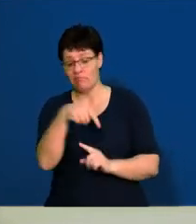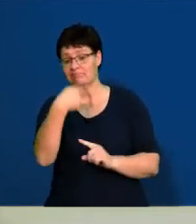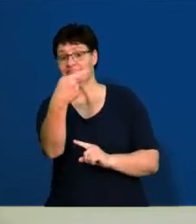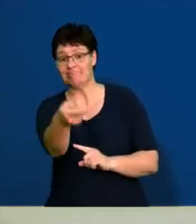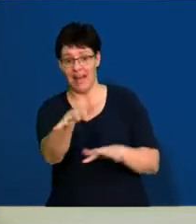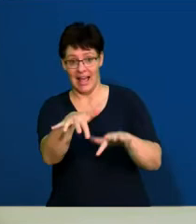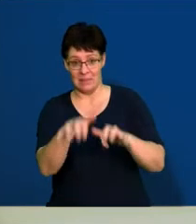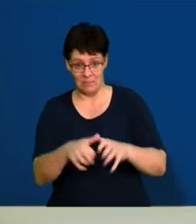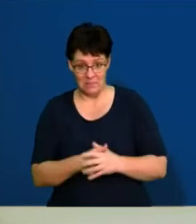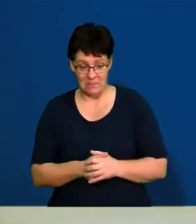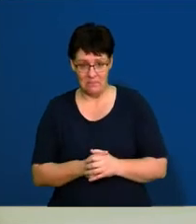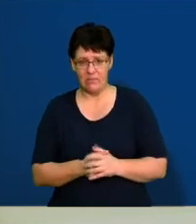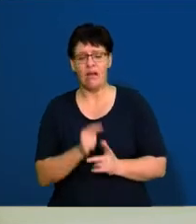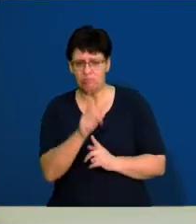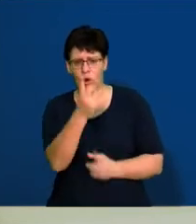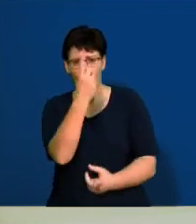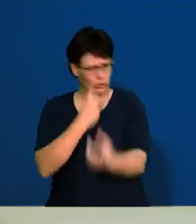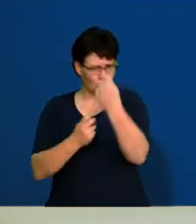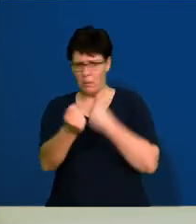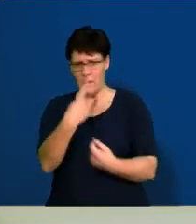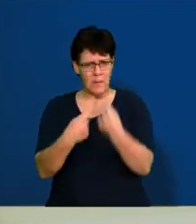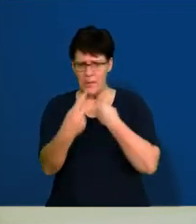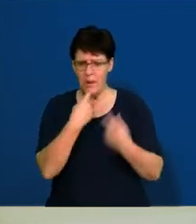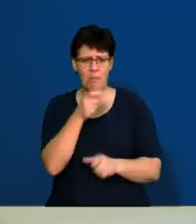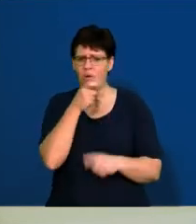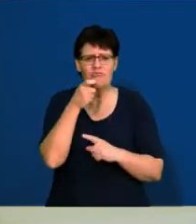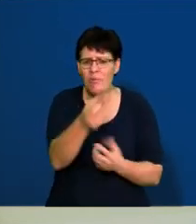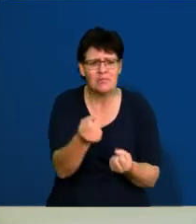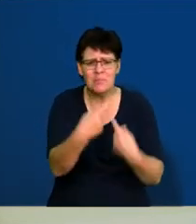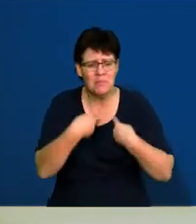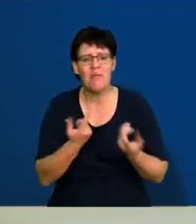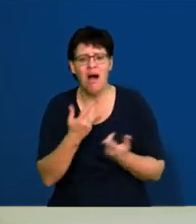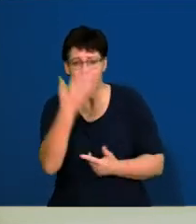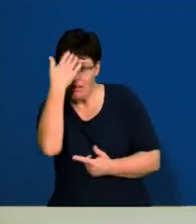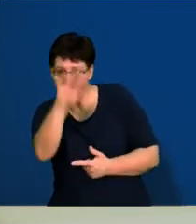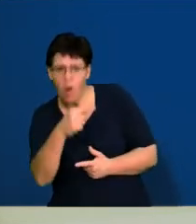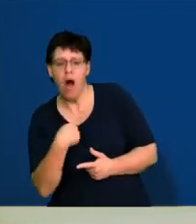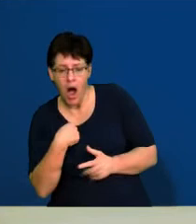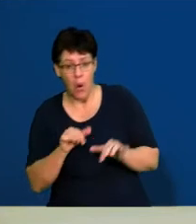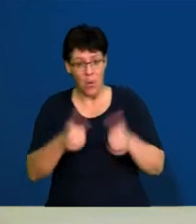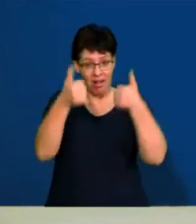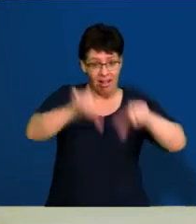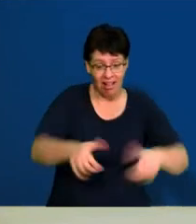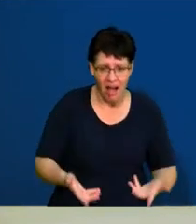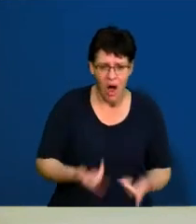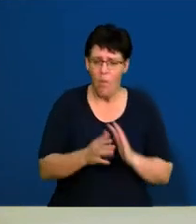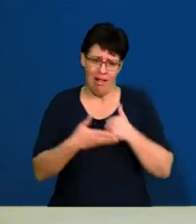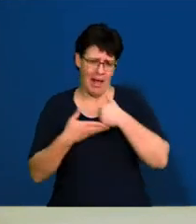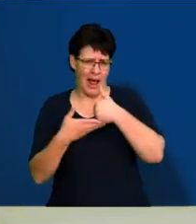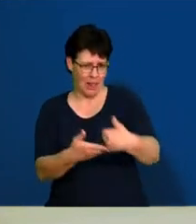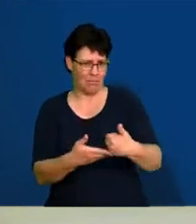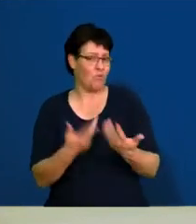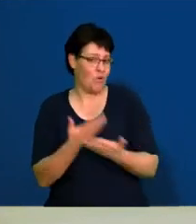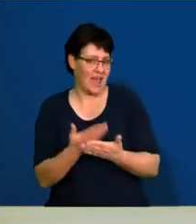exam. Please send us all of your questions, your comments. Let us know how everything is going, and we'll assist you wherever we can.